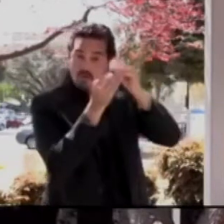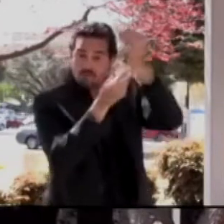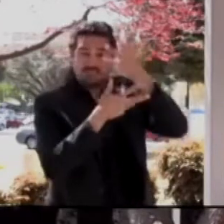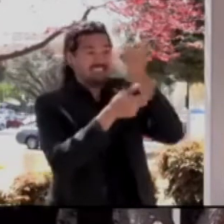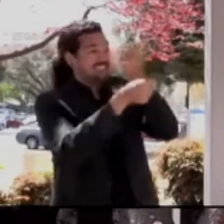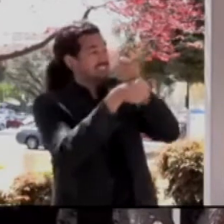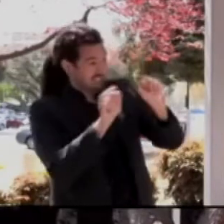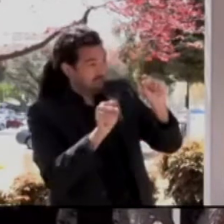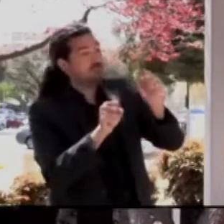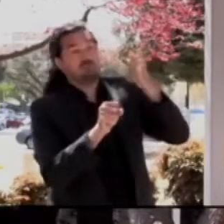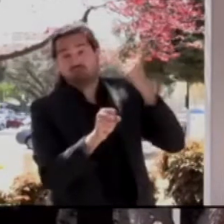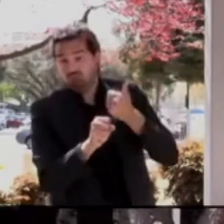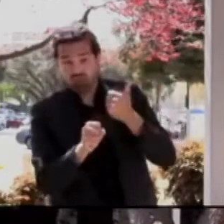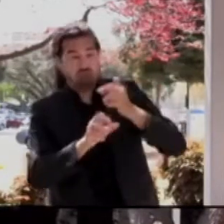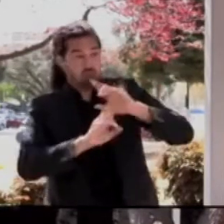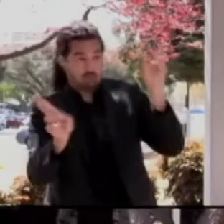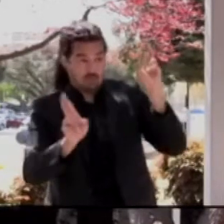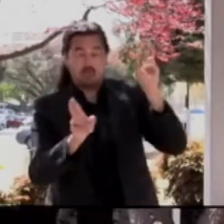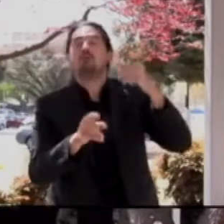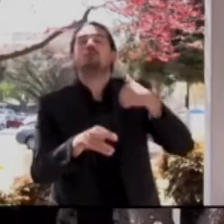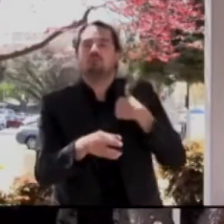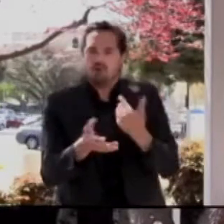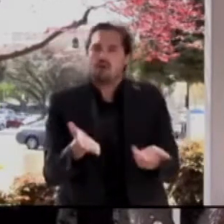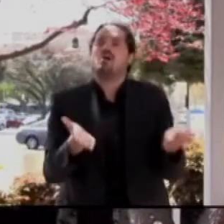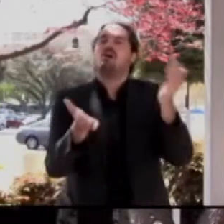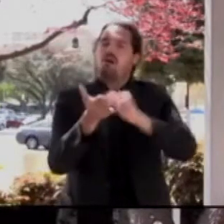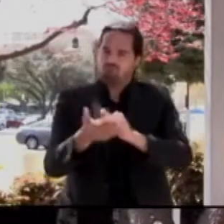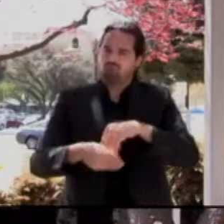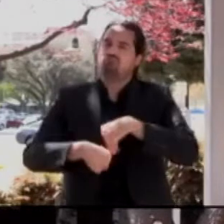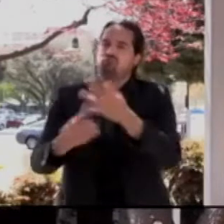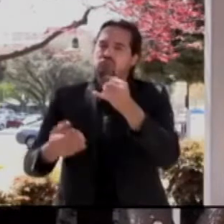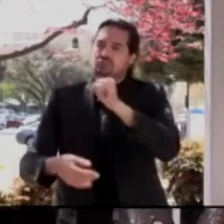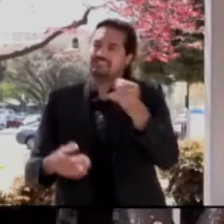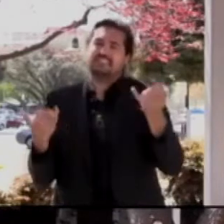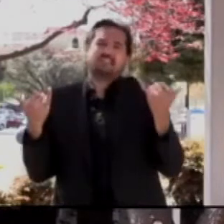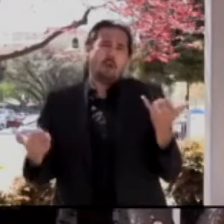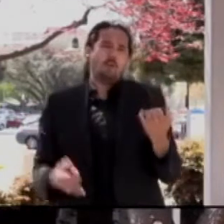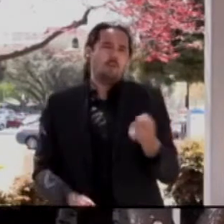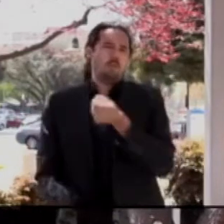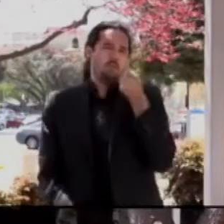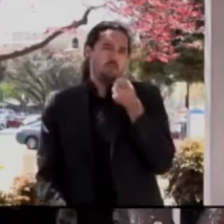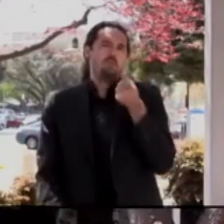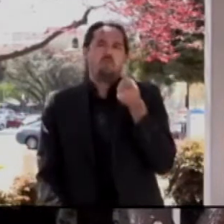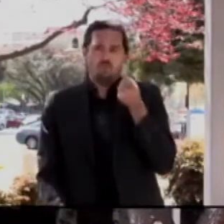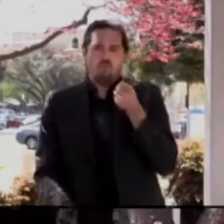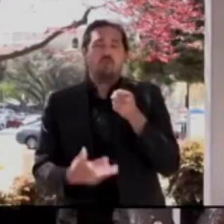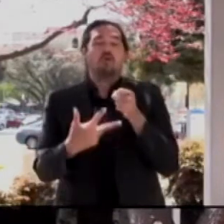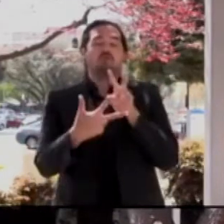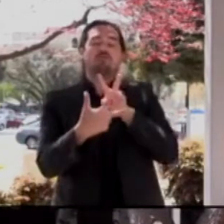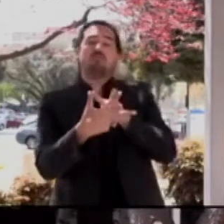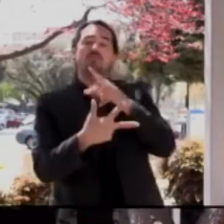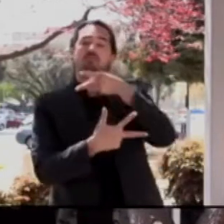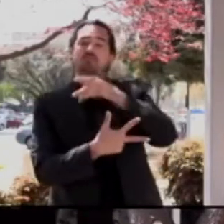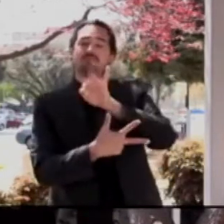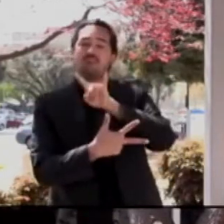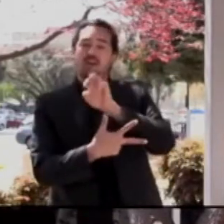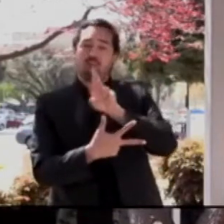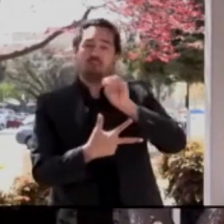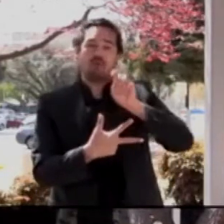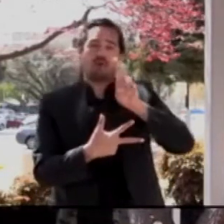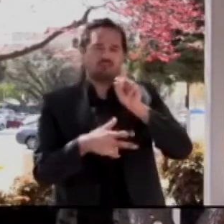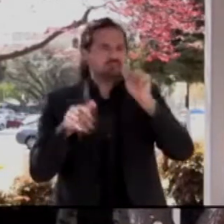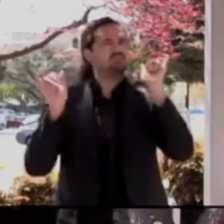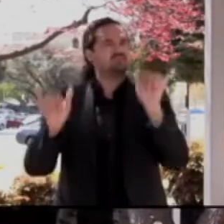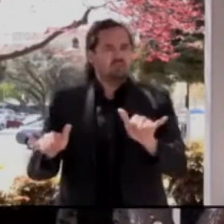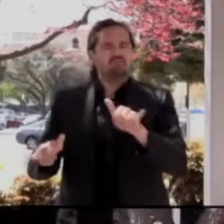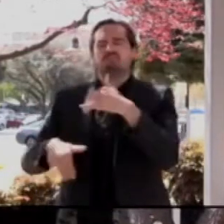Moderna and Pfizer vaccines are the ones that we're giving out. And whichever vaccine you can get right now, I would say it's a good vaccine. And